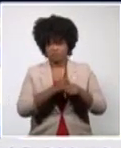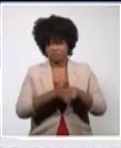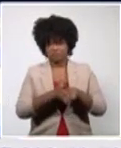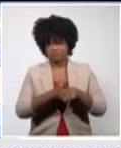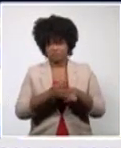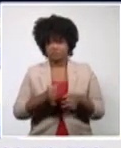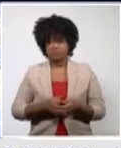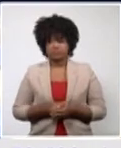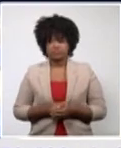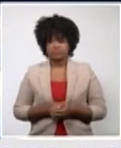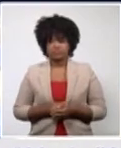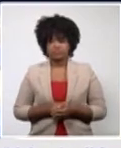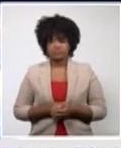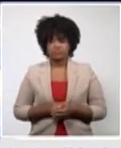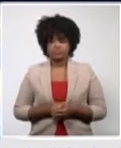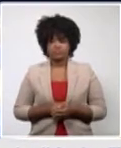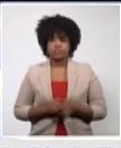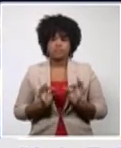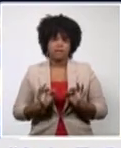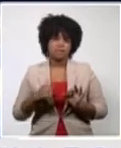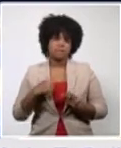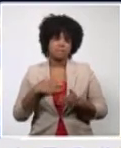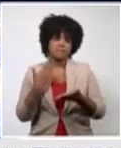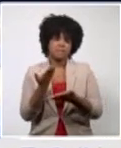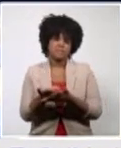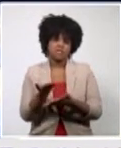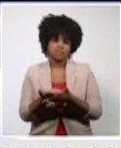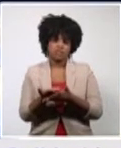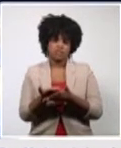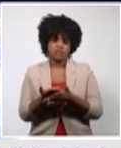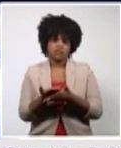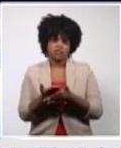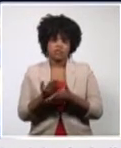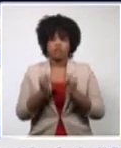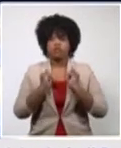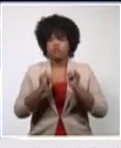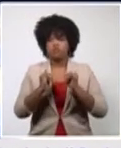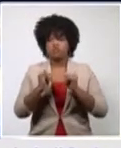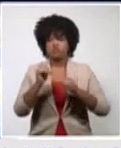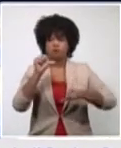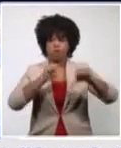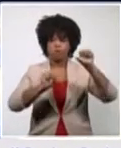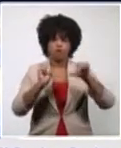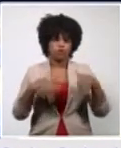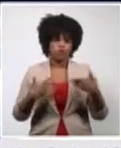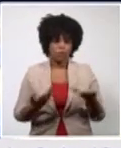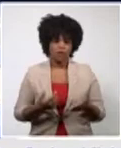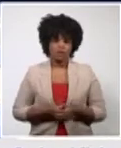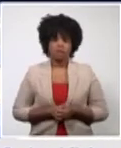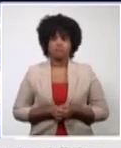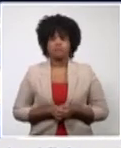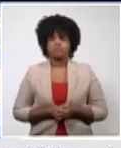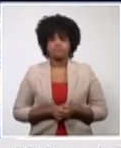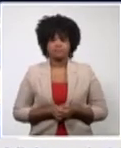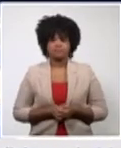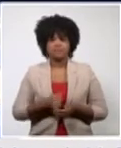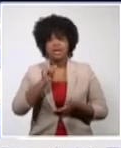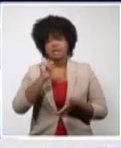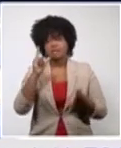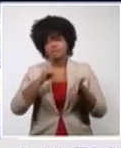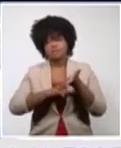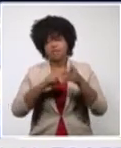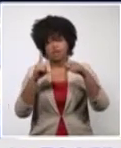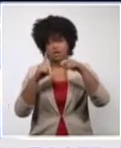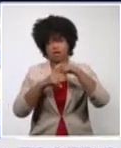-19. I was requested to break it down by laboratory. At the IPK, a significant number